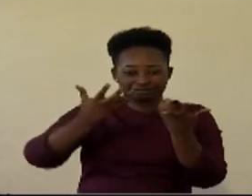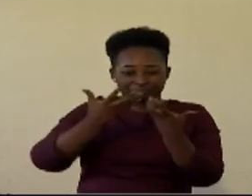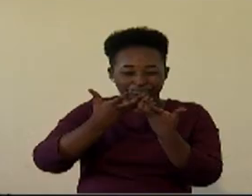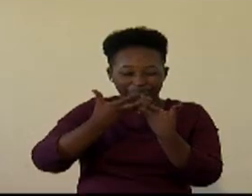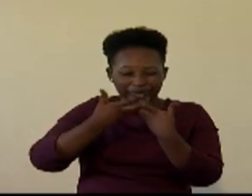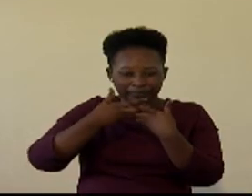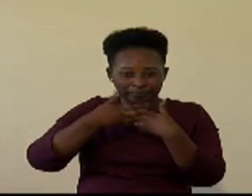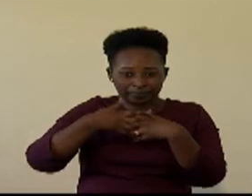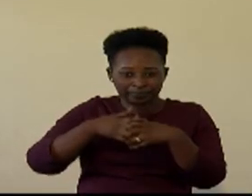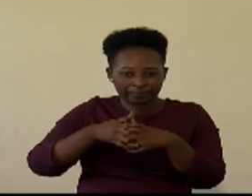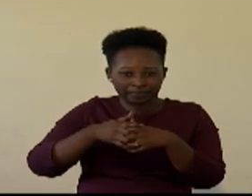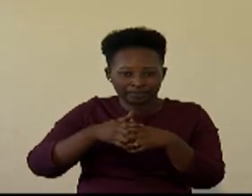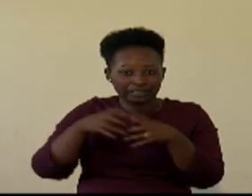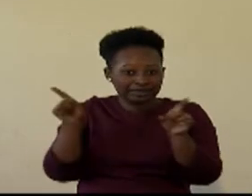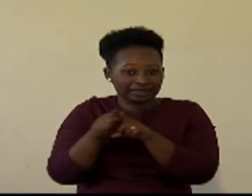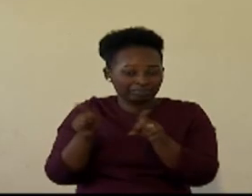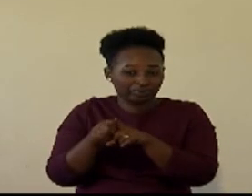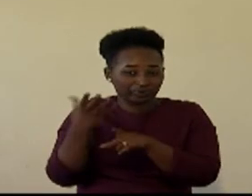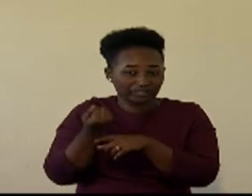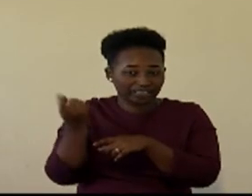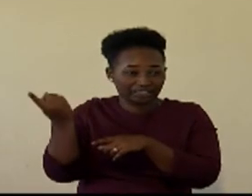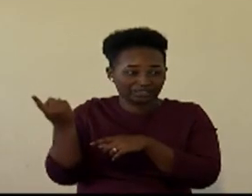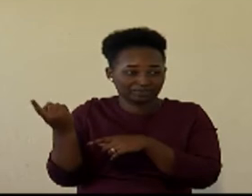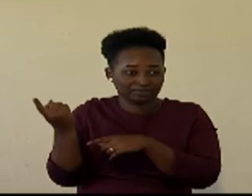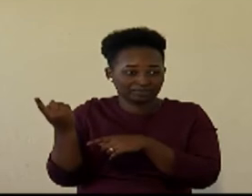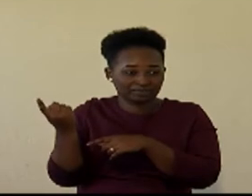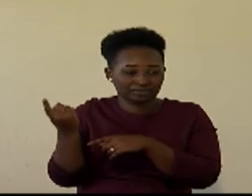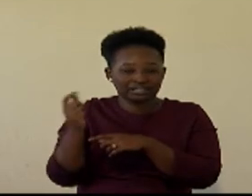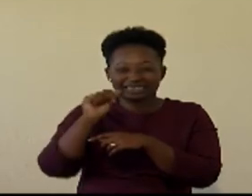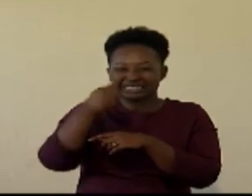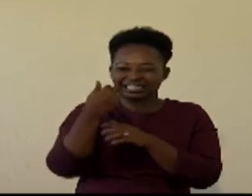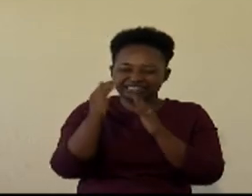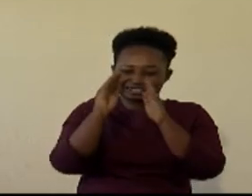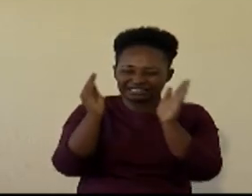here what about this what about the shape